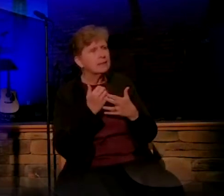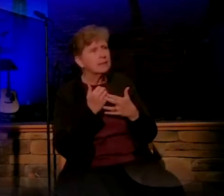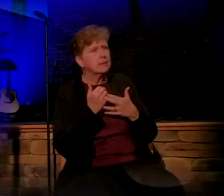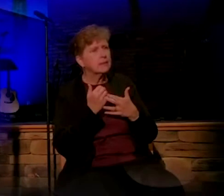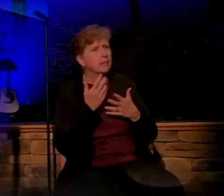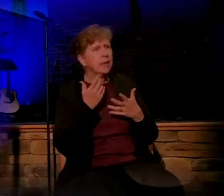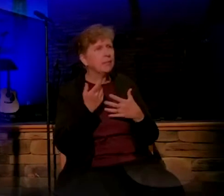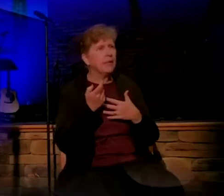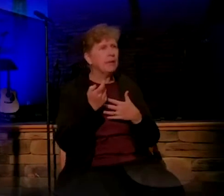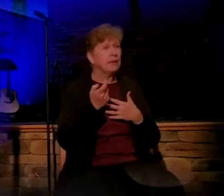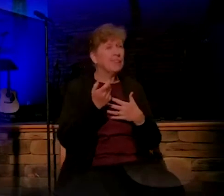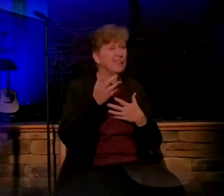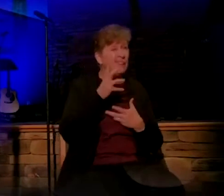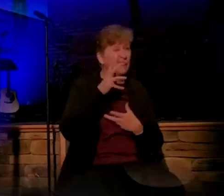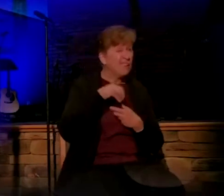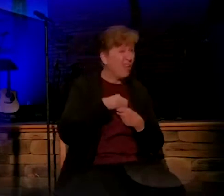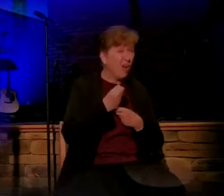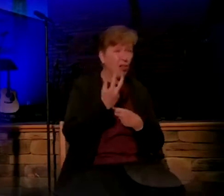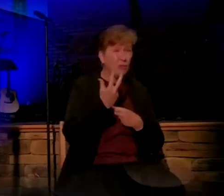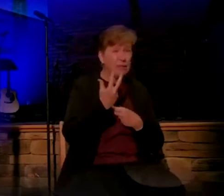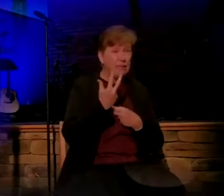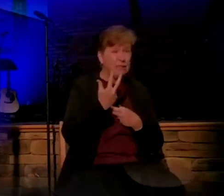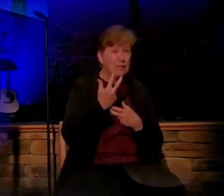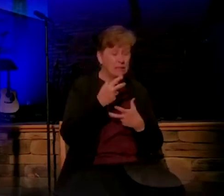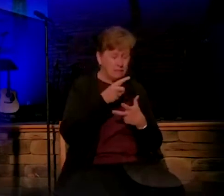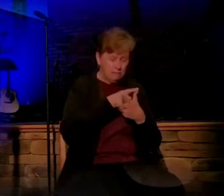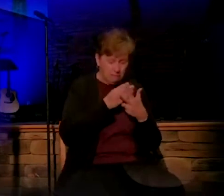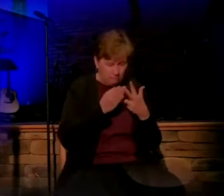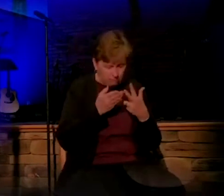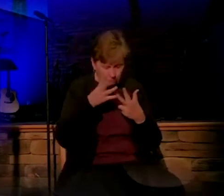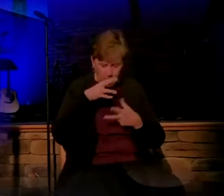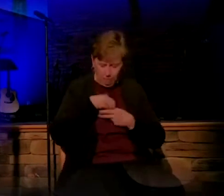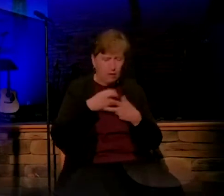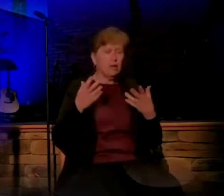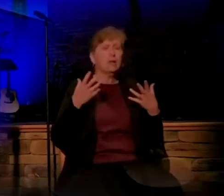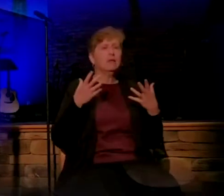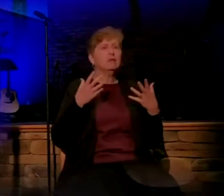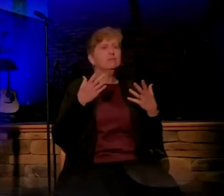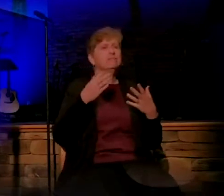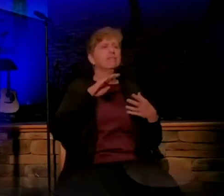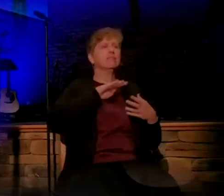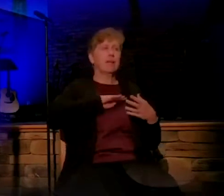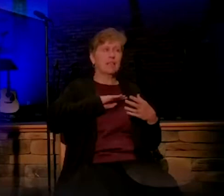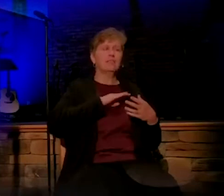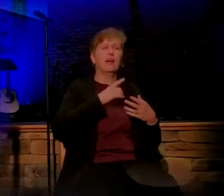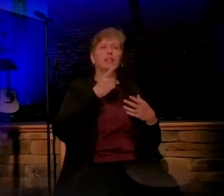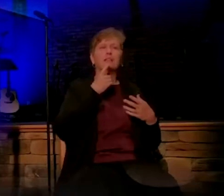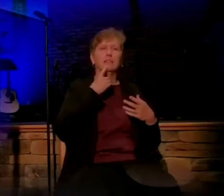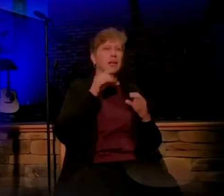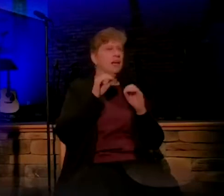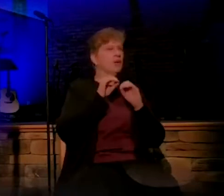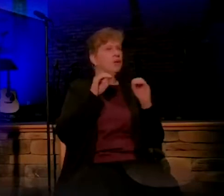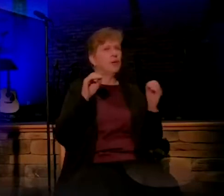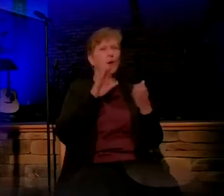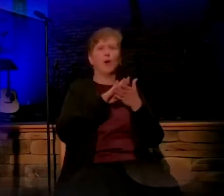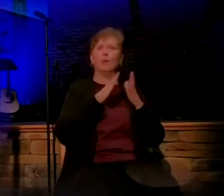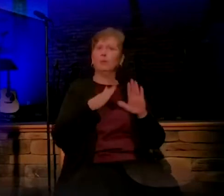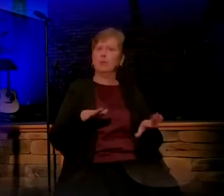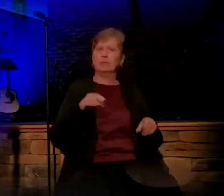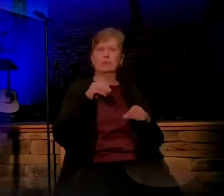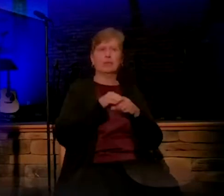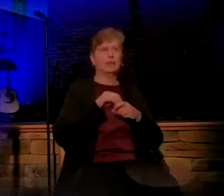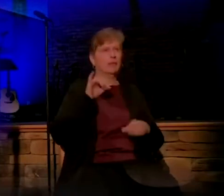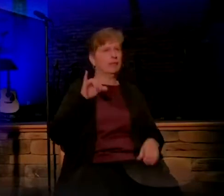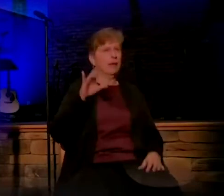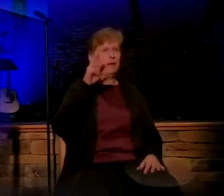Maybe a bit of all three? But suffice it to say, there was no peace in the man's heart.